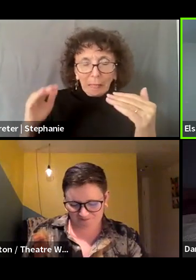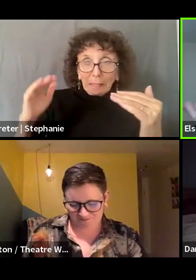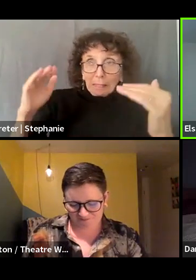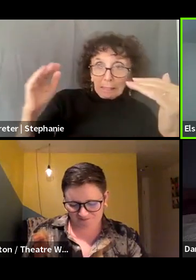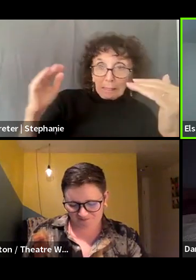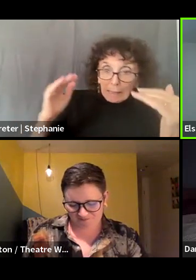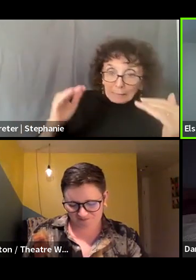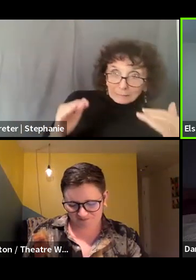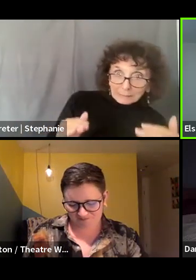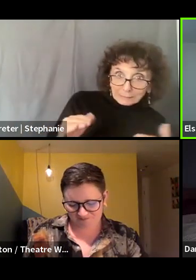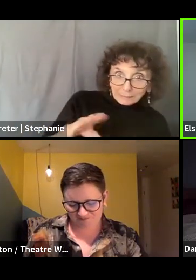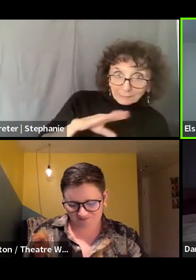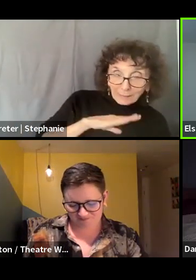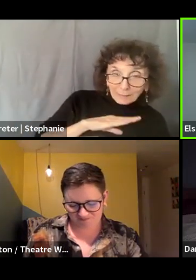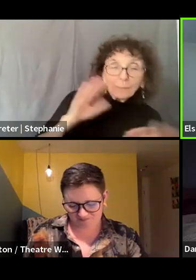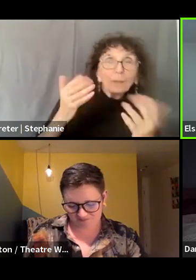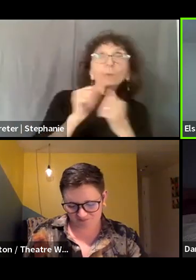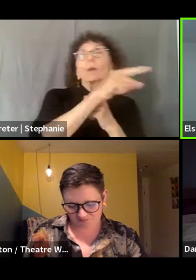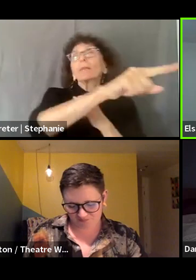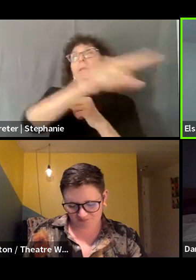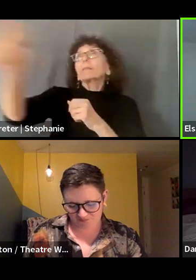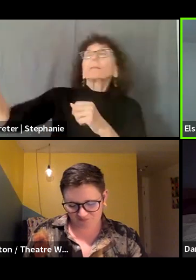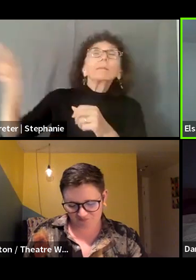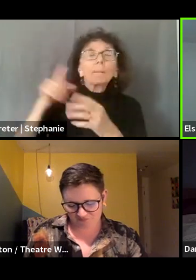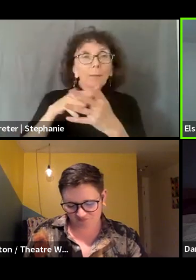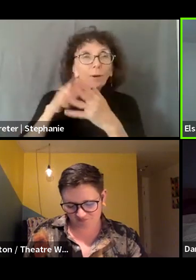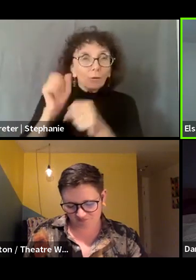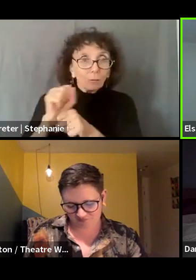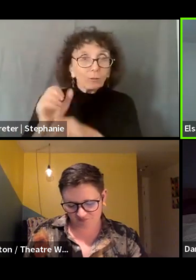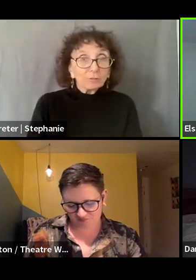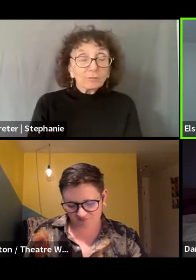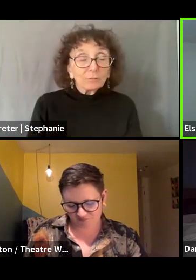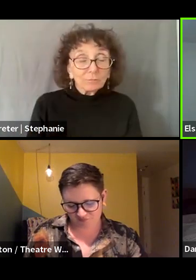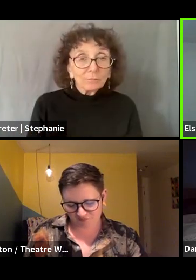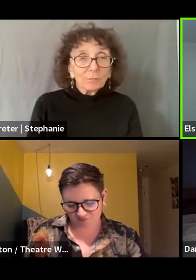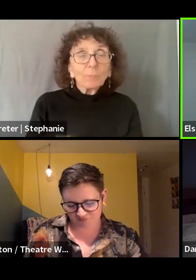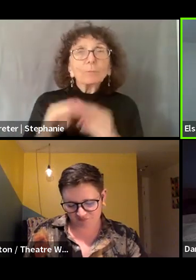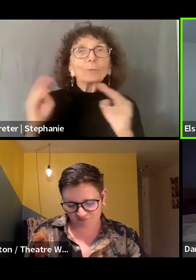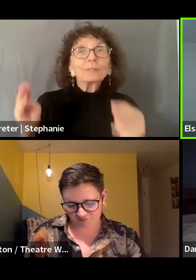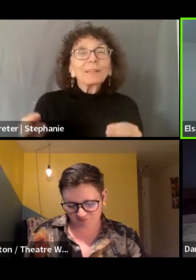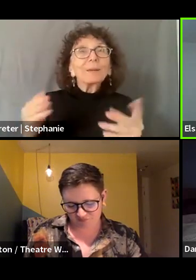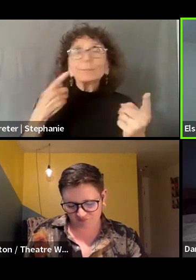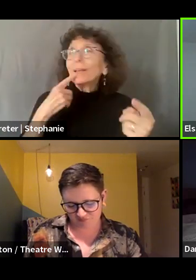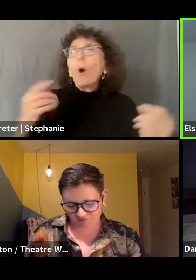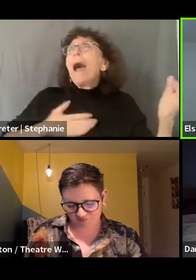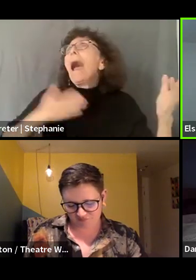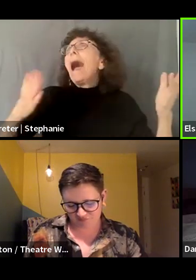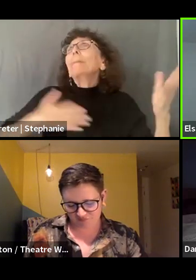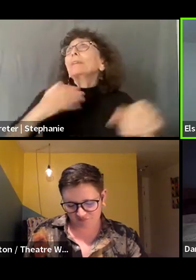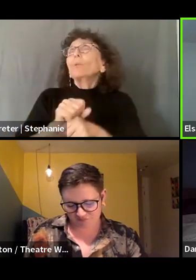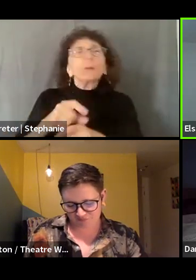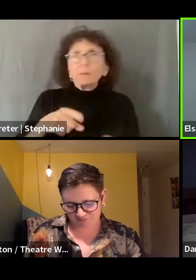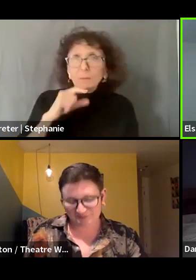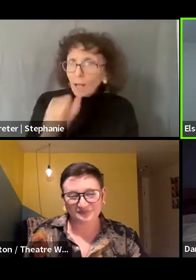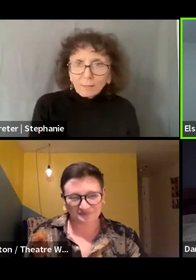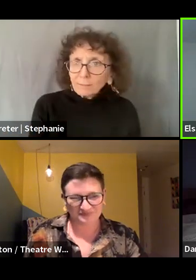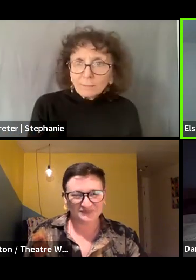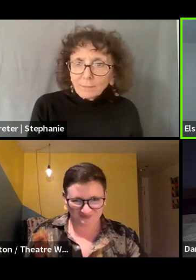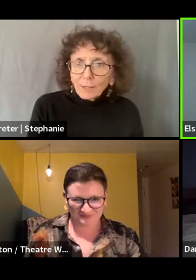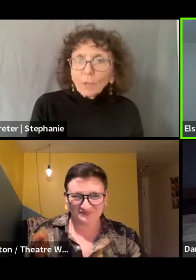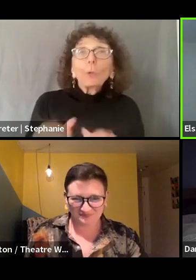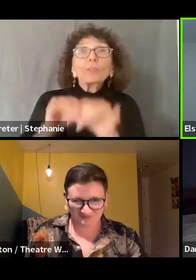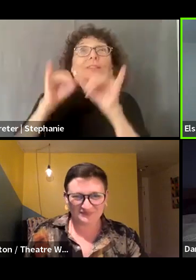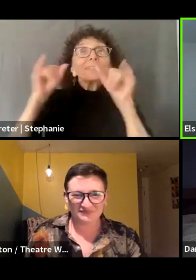you know, US workers overall. And so these are all stories that the system like propagates and